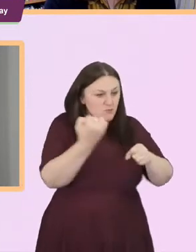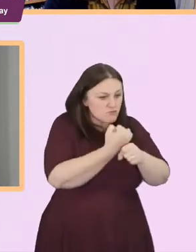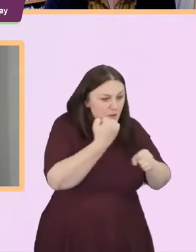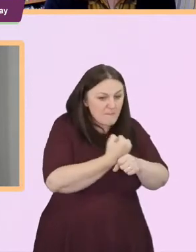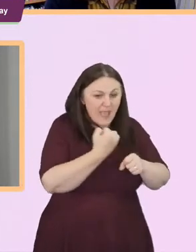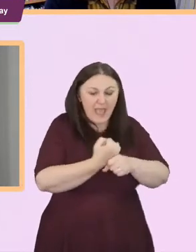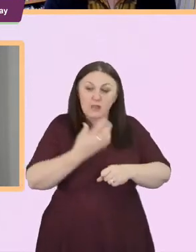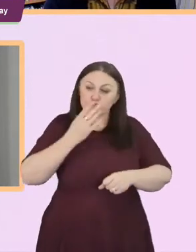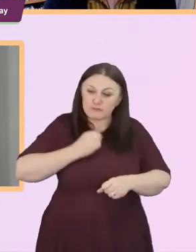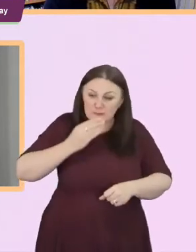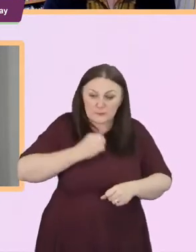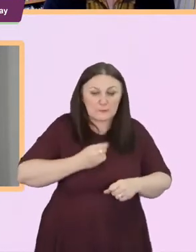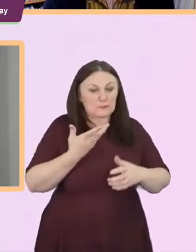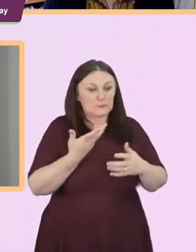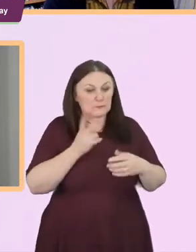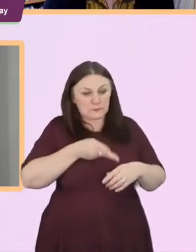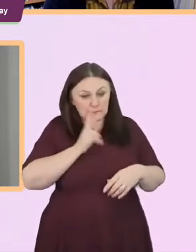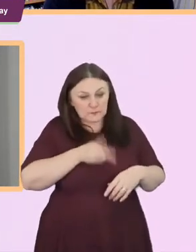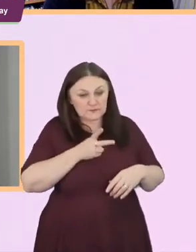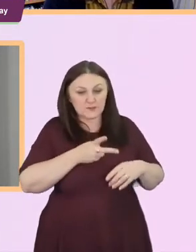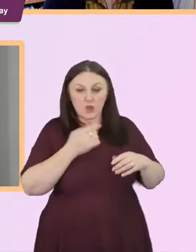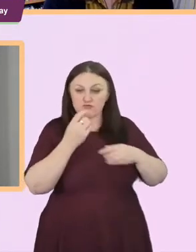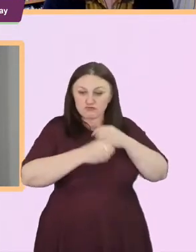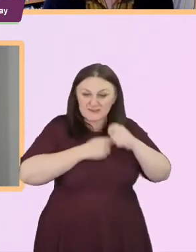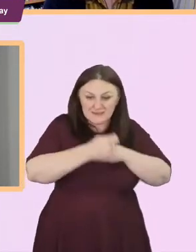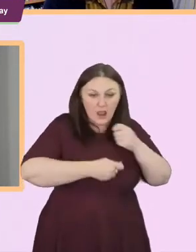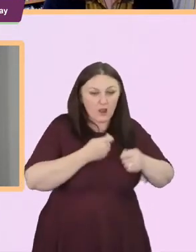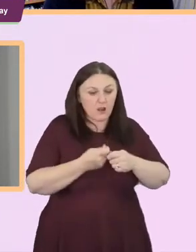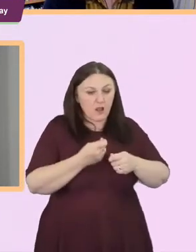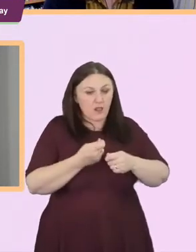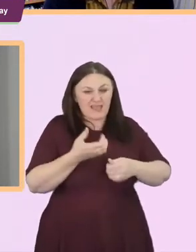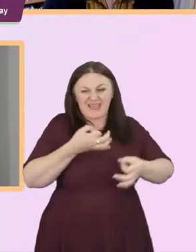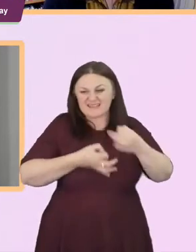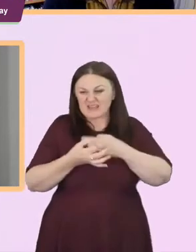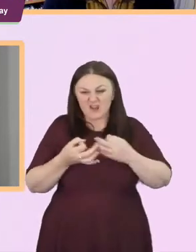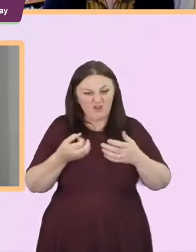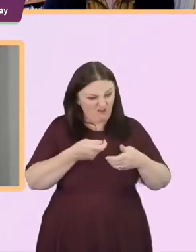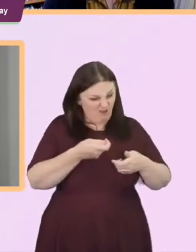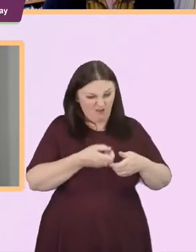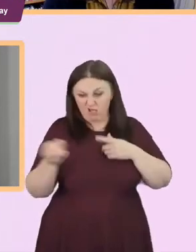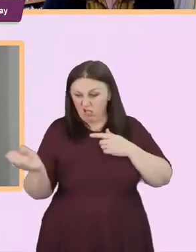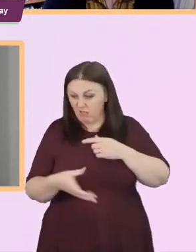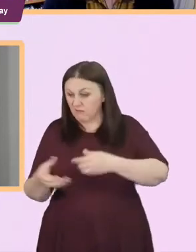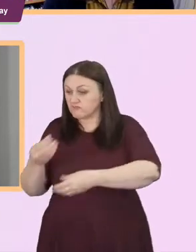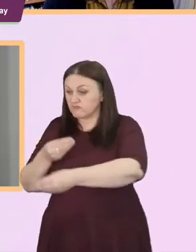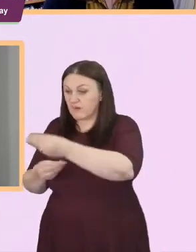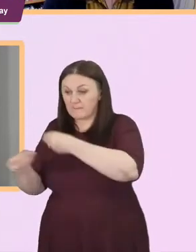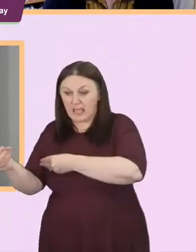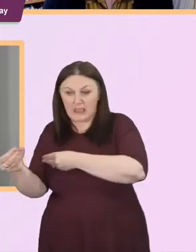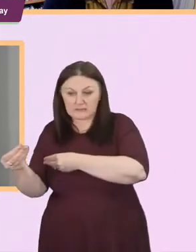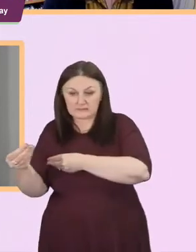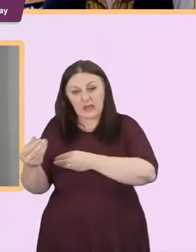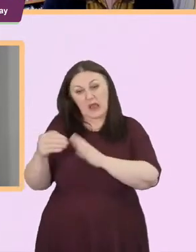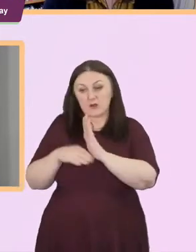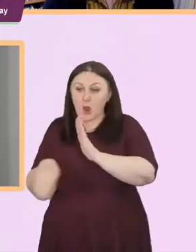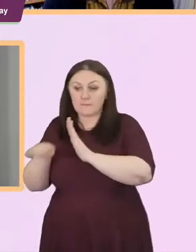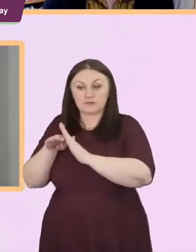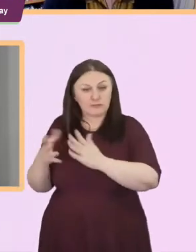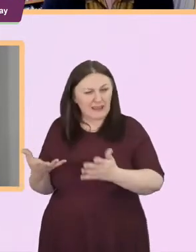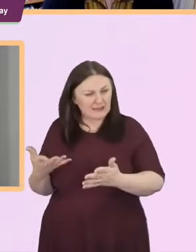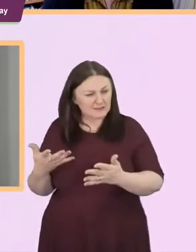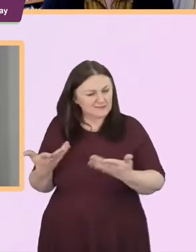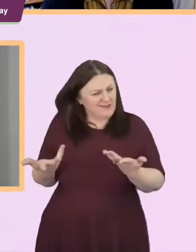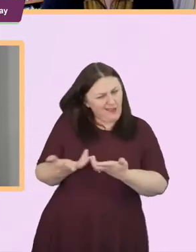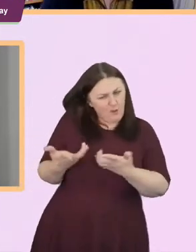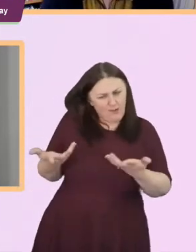than replace or upgrade and the other question um is a sort of practical side